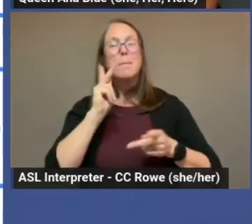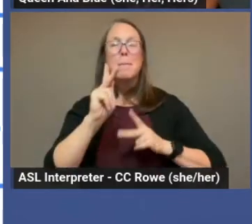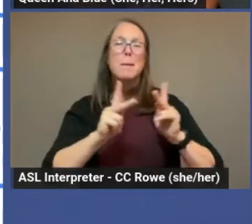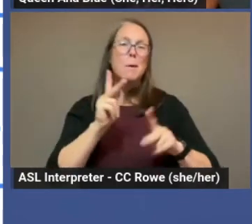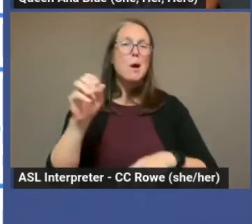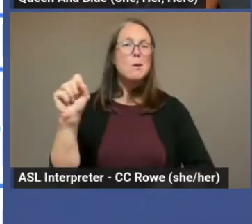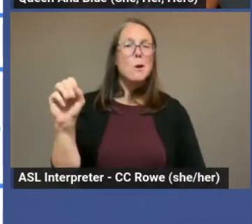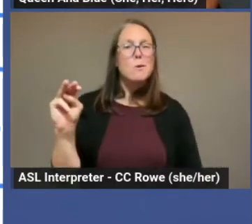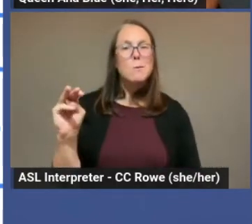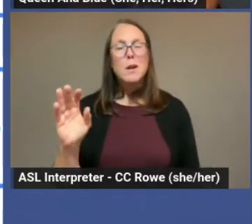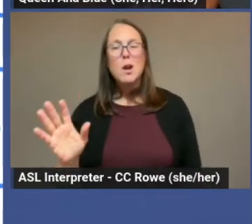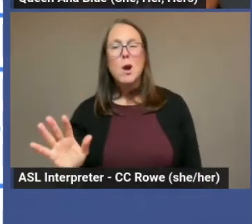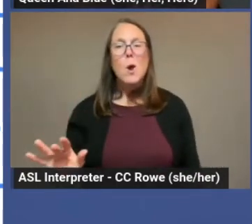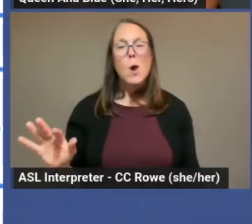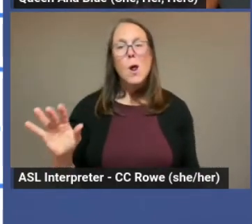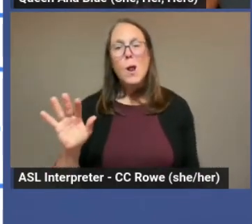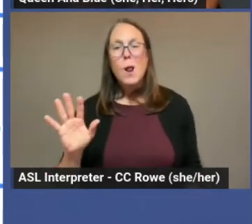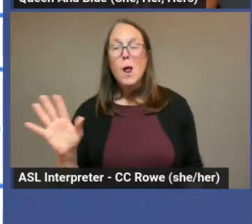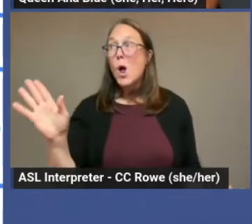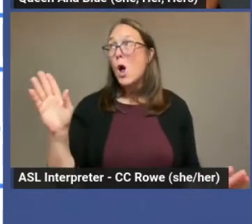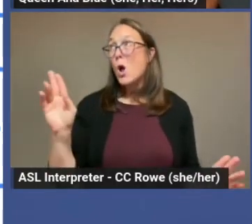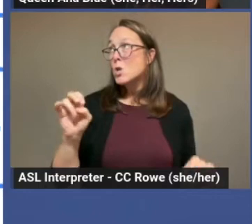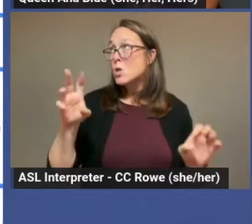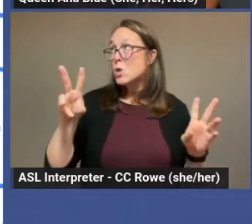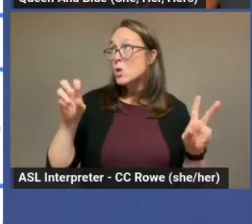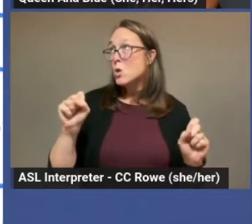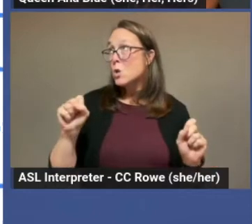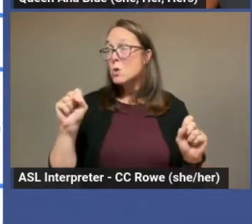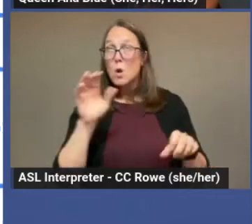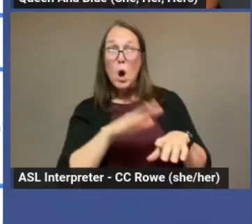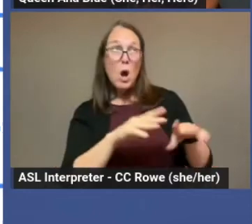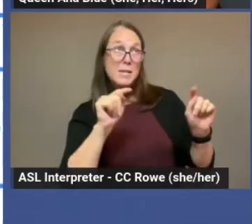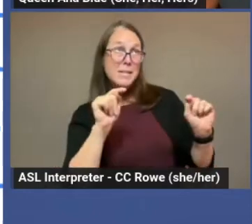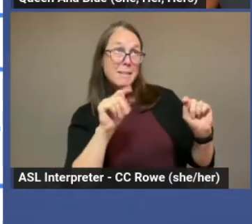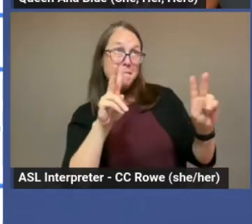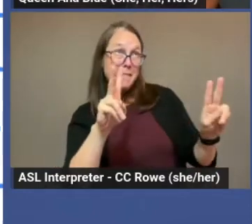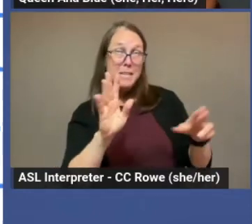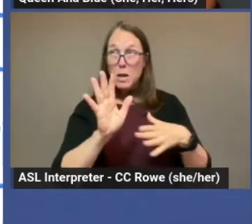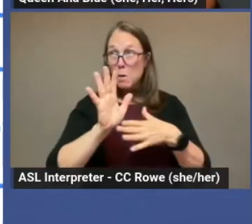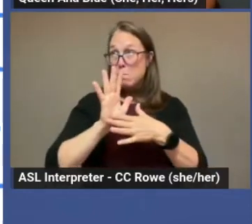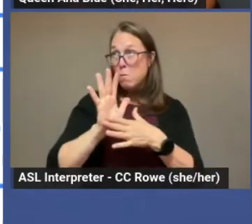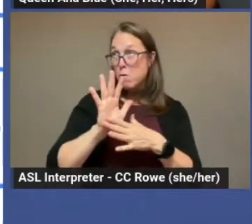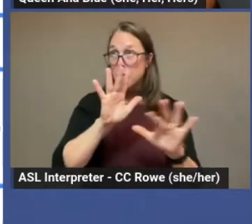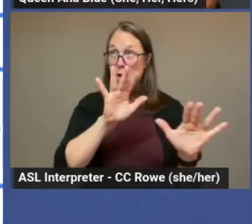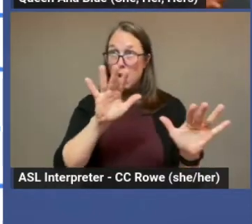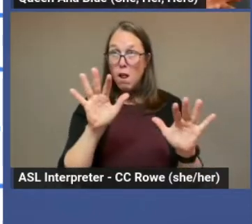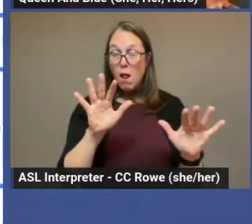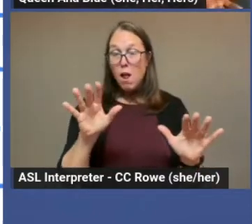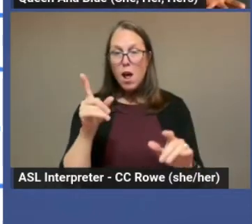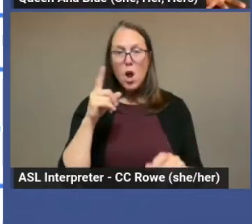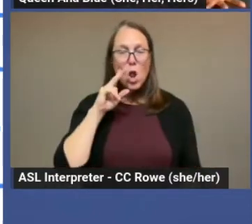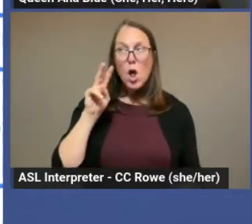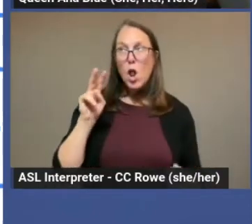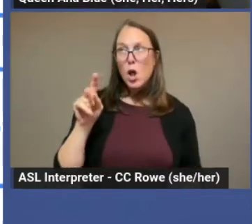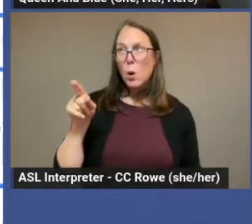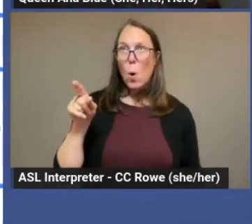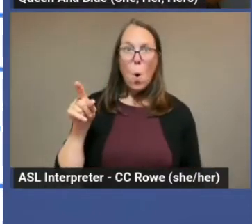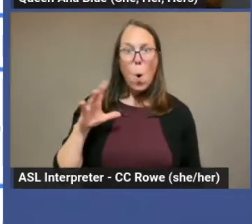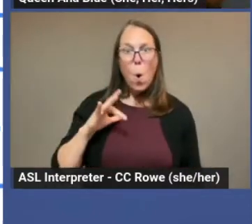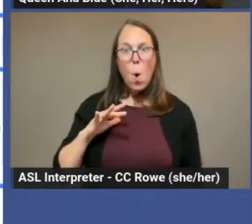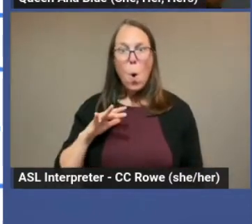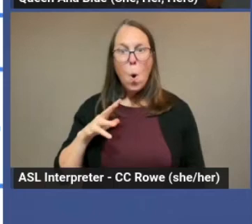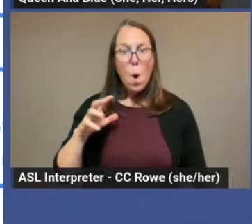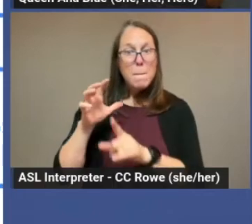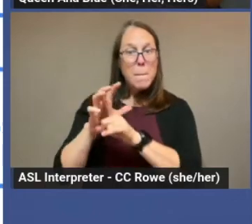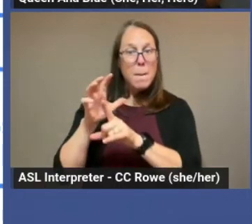and in the news and on TV and movies and all that. And it's just like, wow, you know, they're